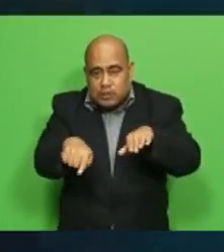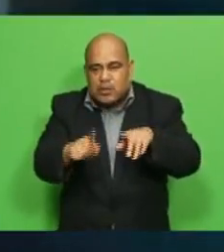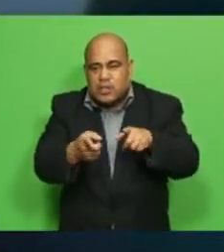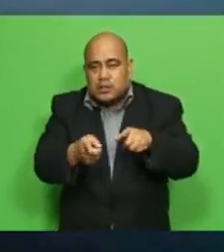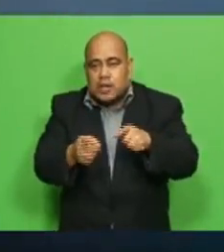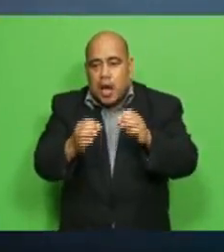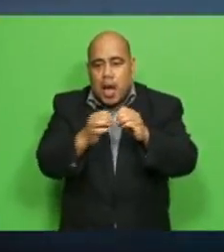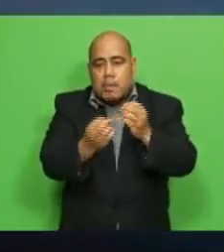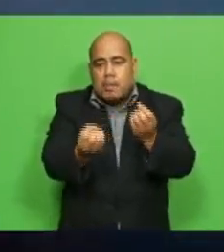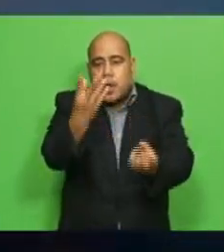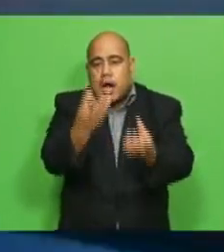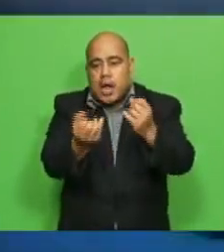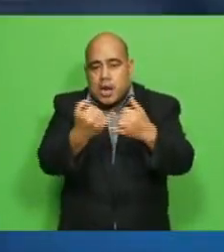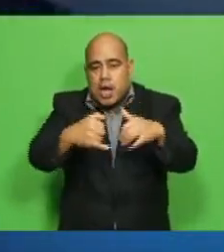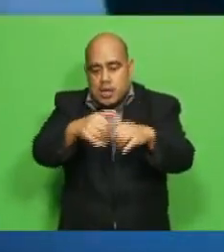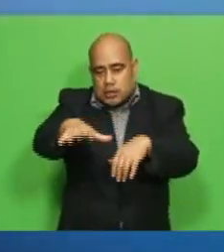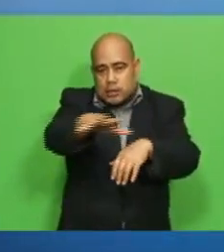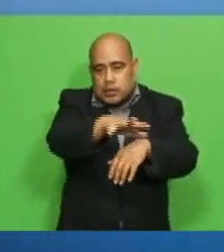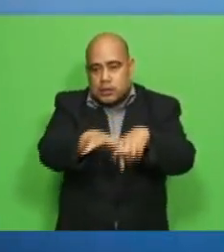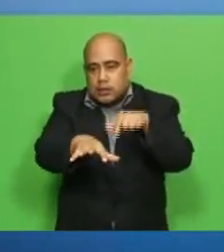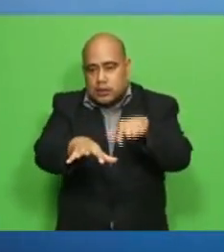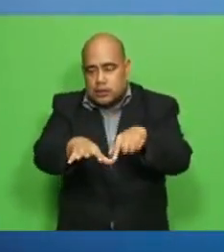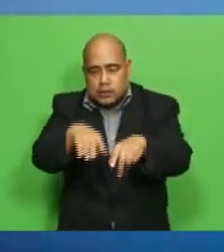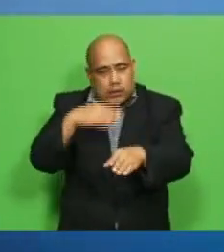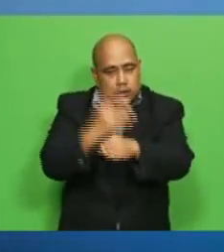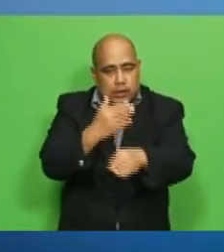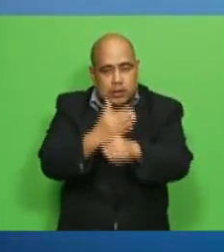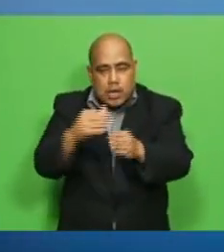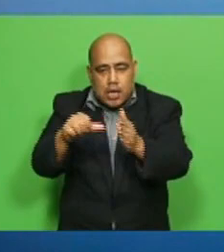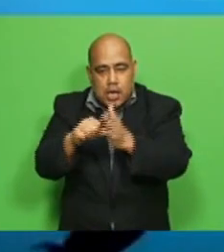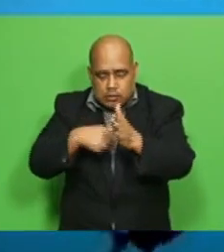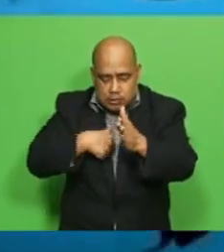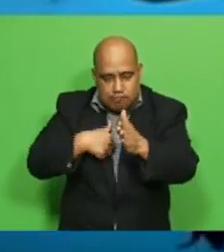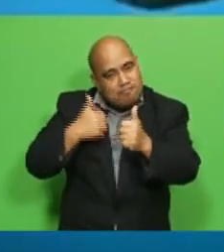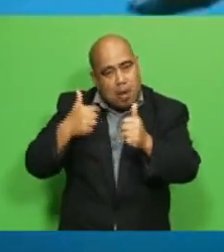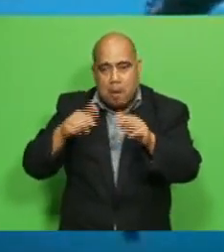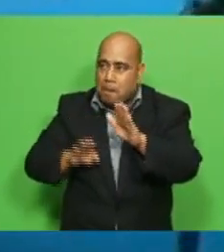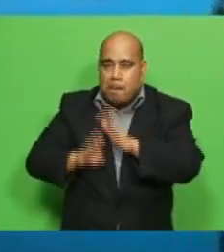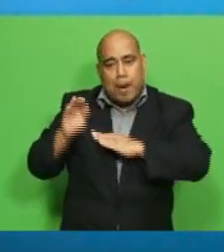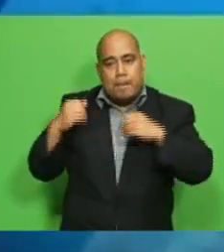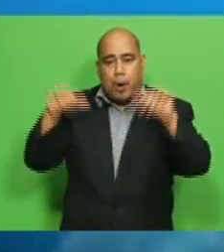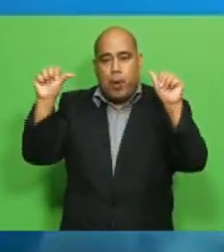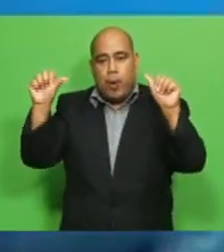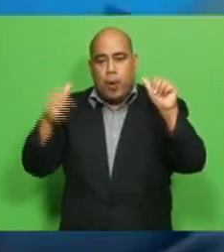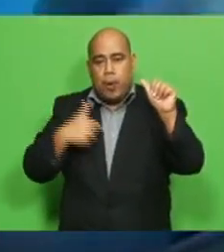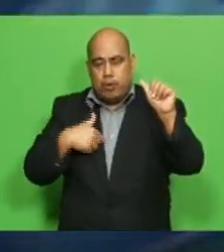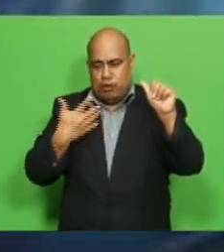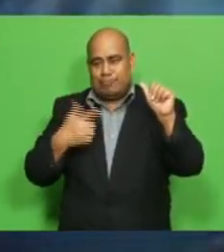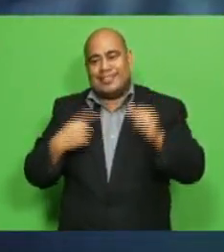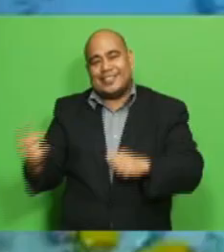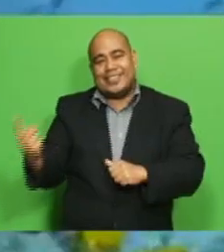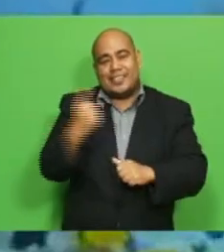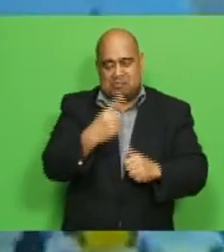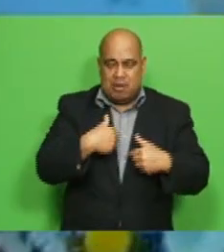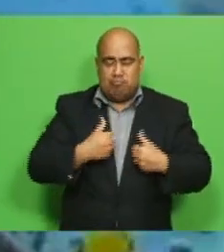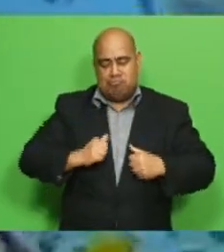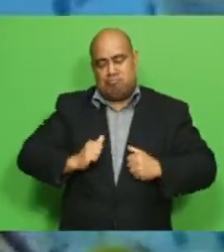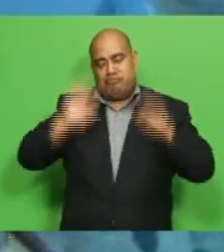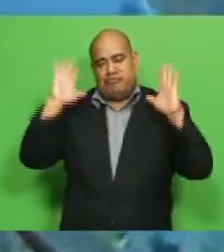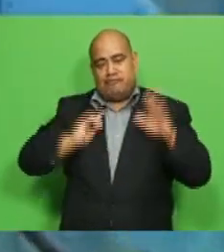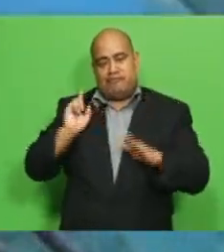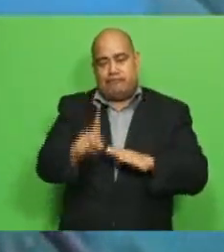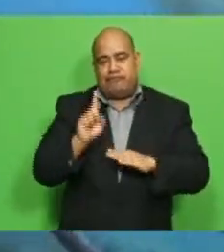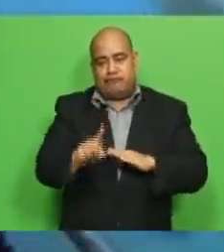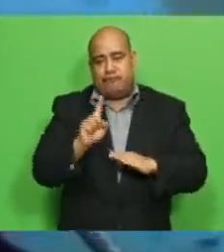work has definitely paid off depending on the guests at the resort he provides diving tuition to four students in a week